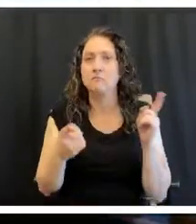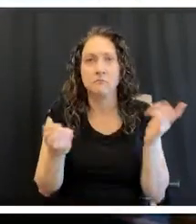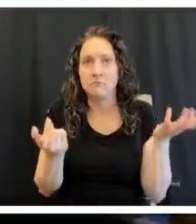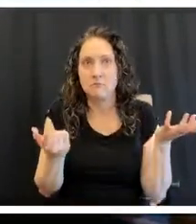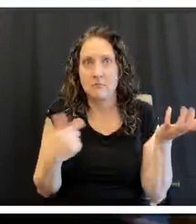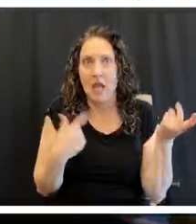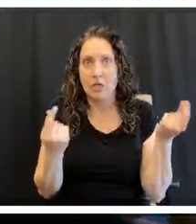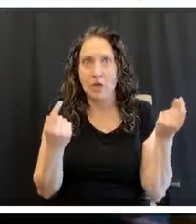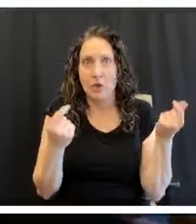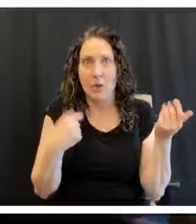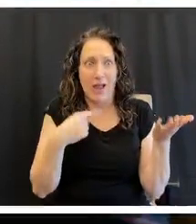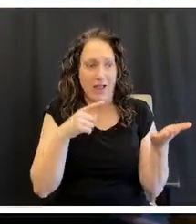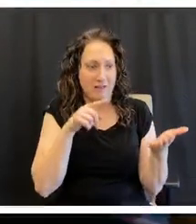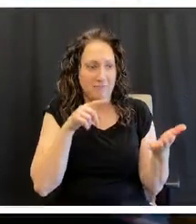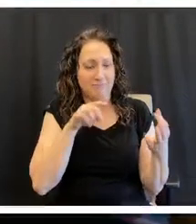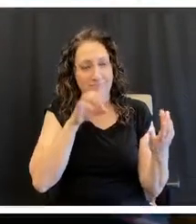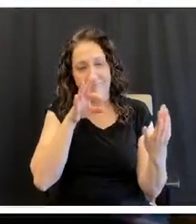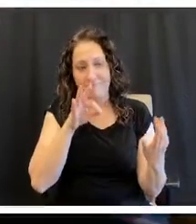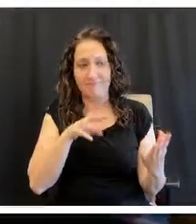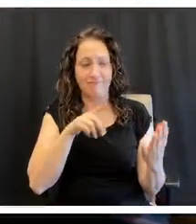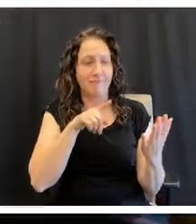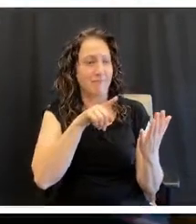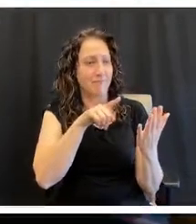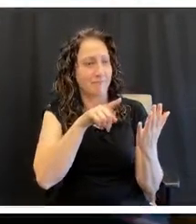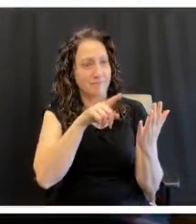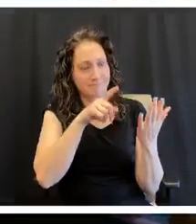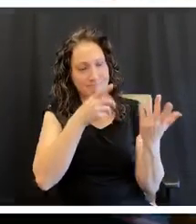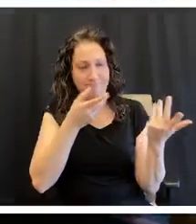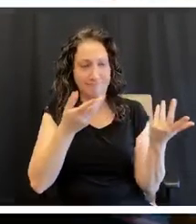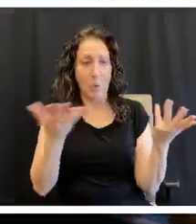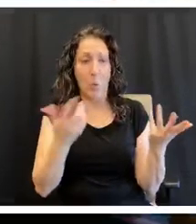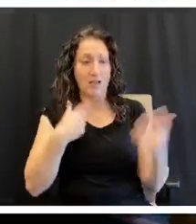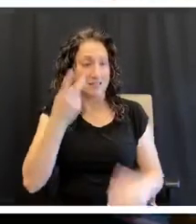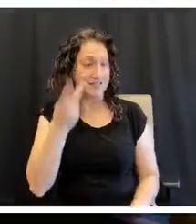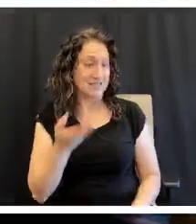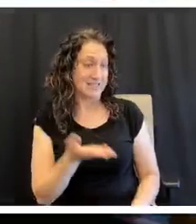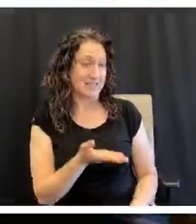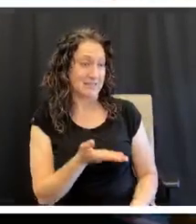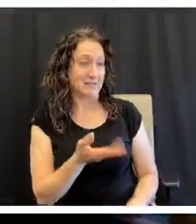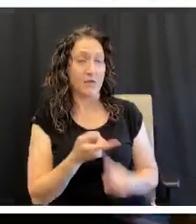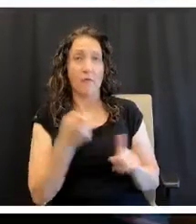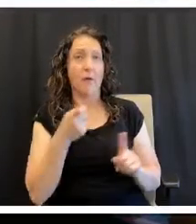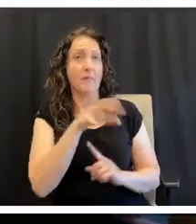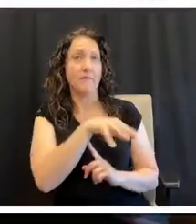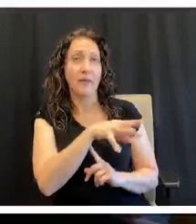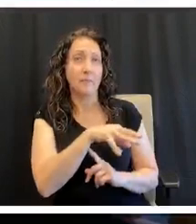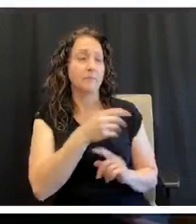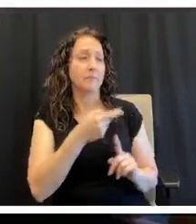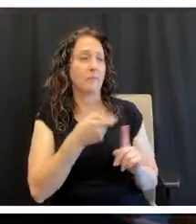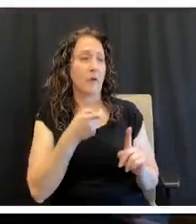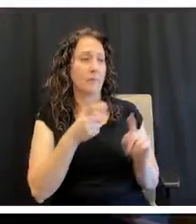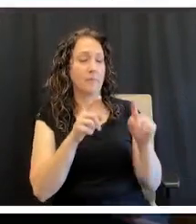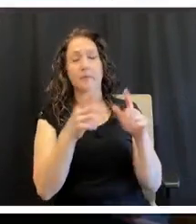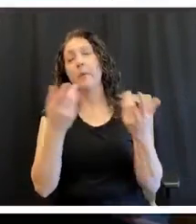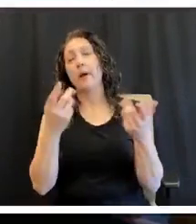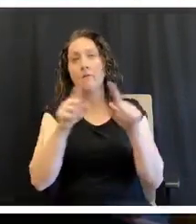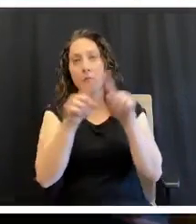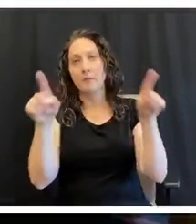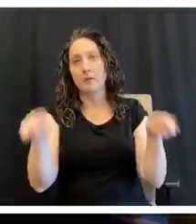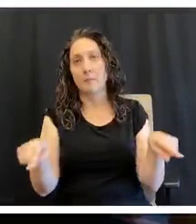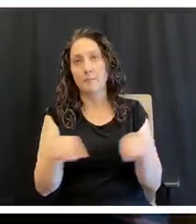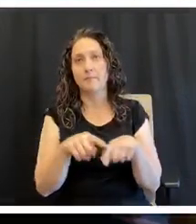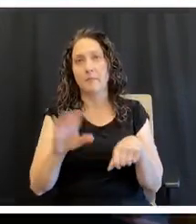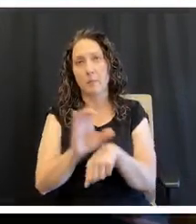critique what I can see on the film or on the monitor, sorry, and then